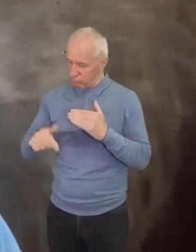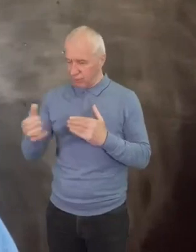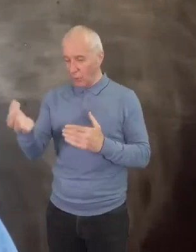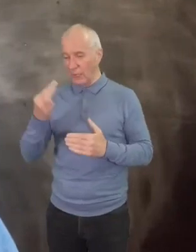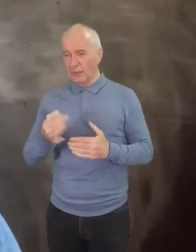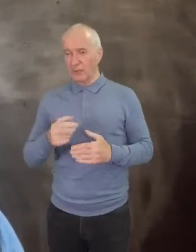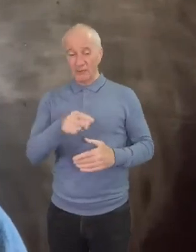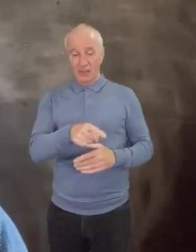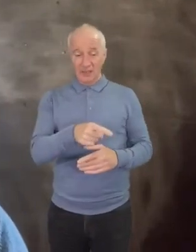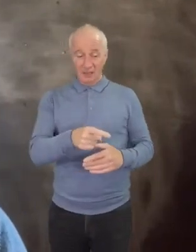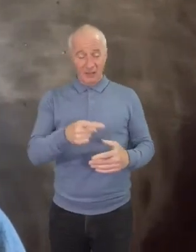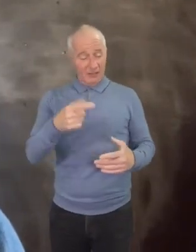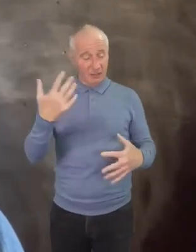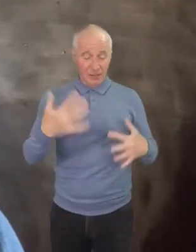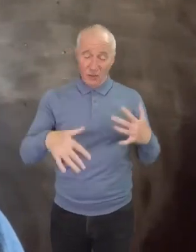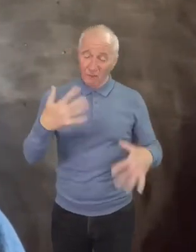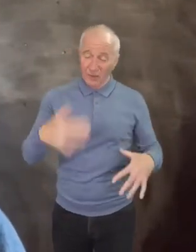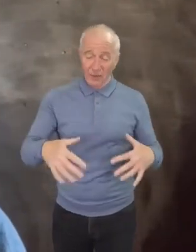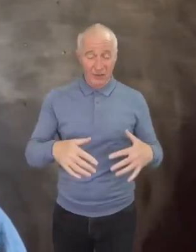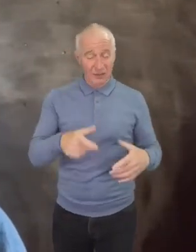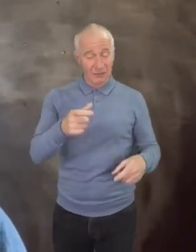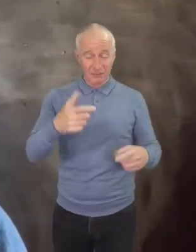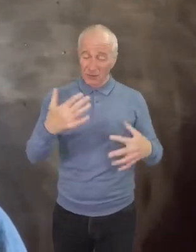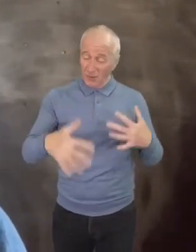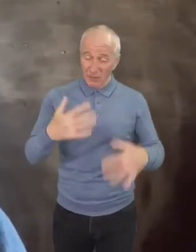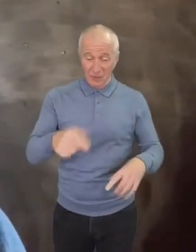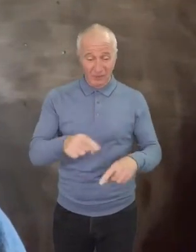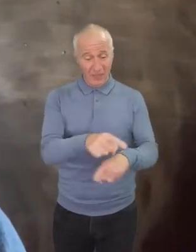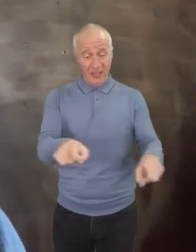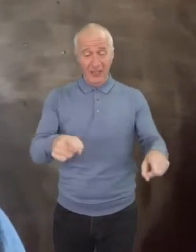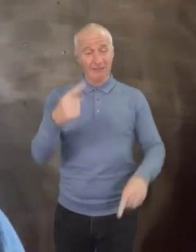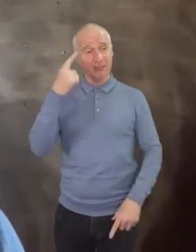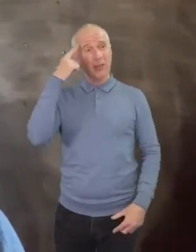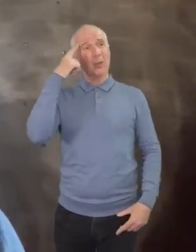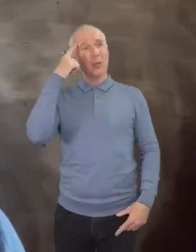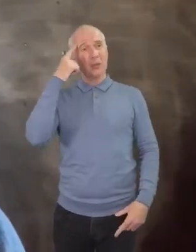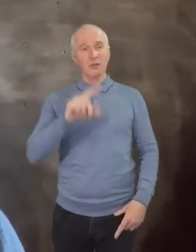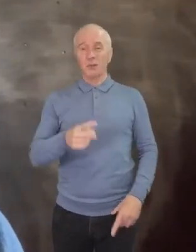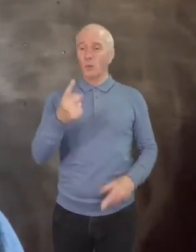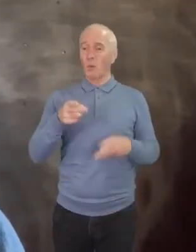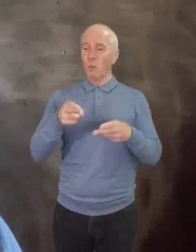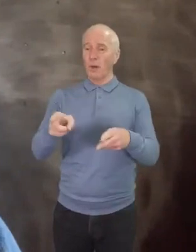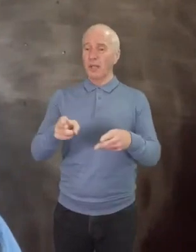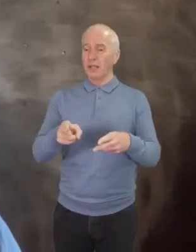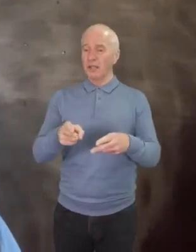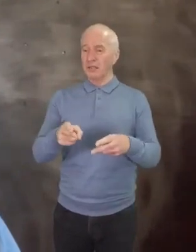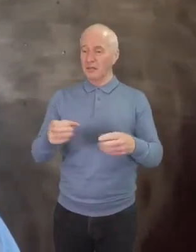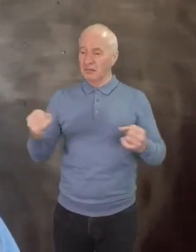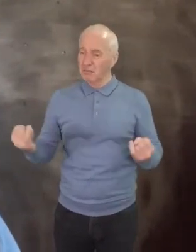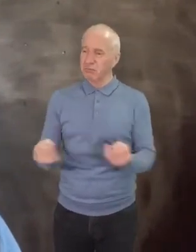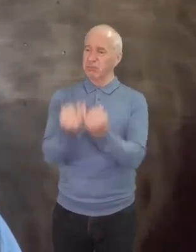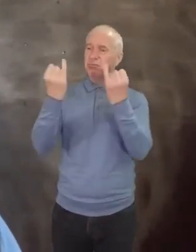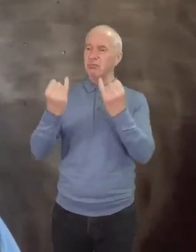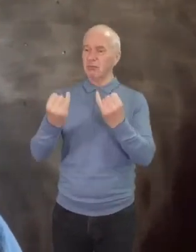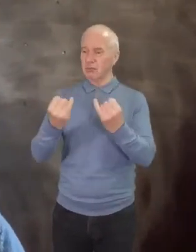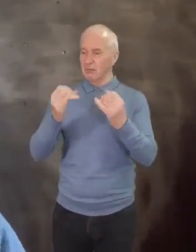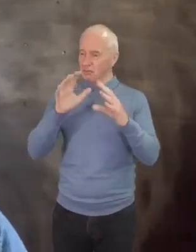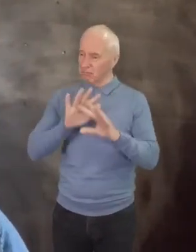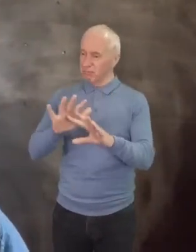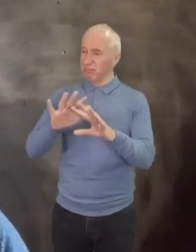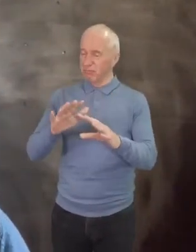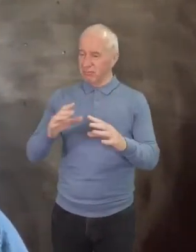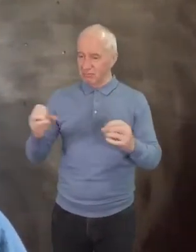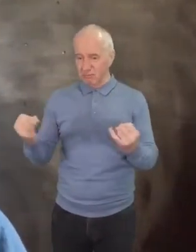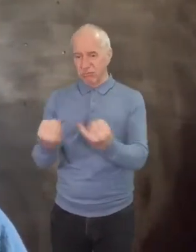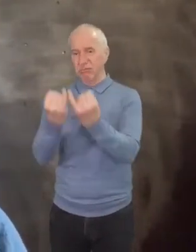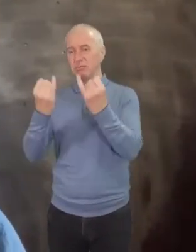felt forced to consider violence as the only responsible action? In his well-known